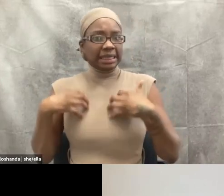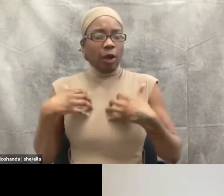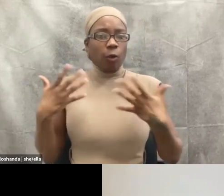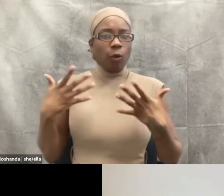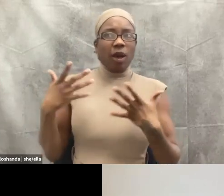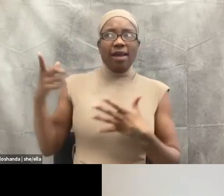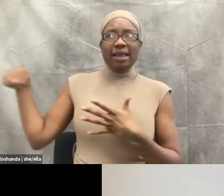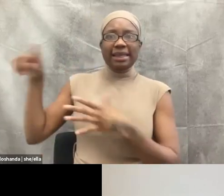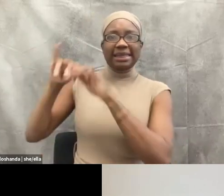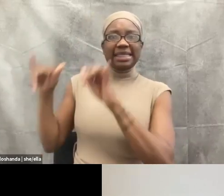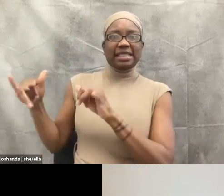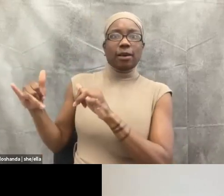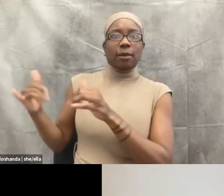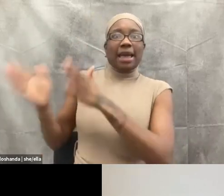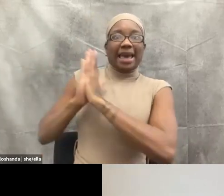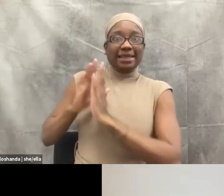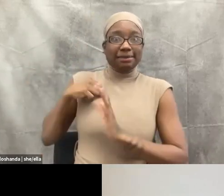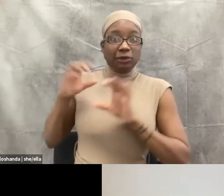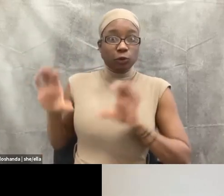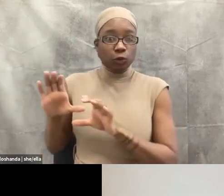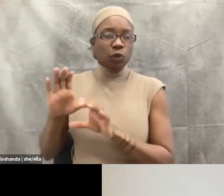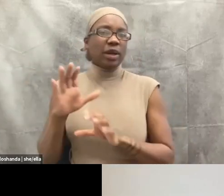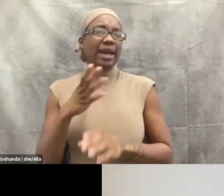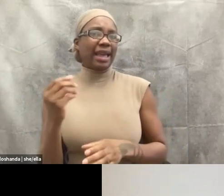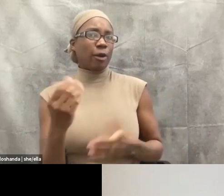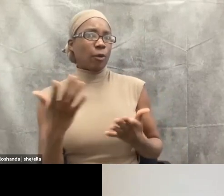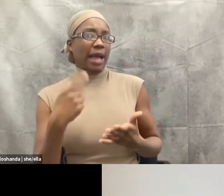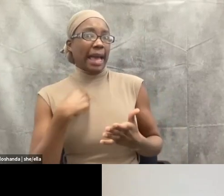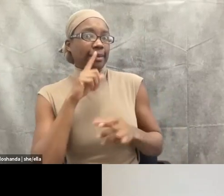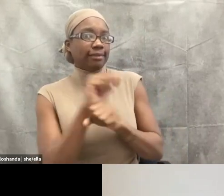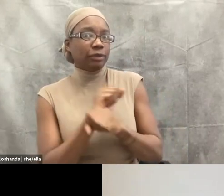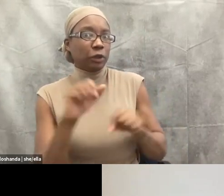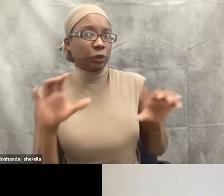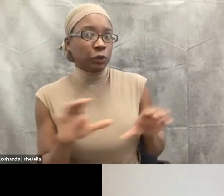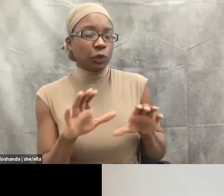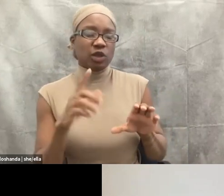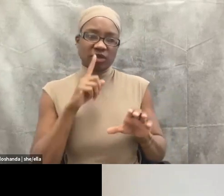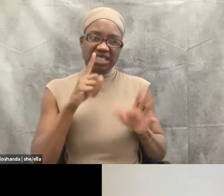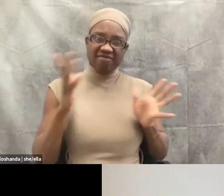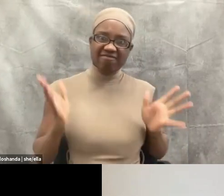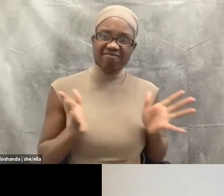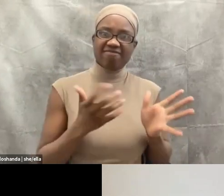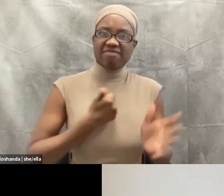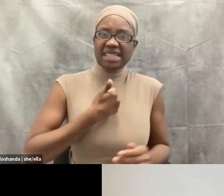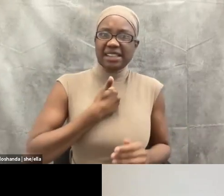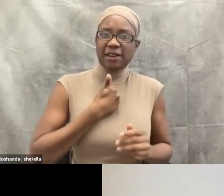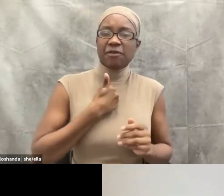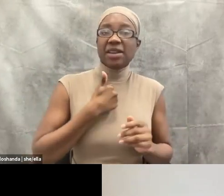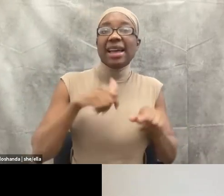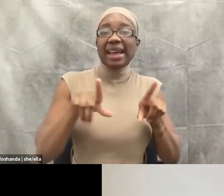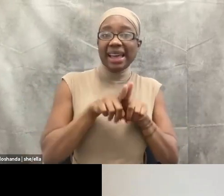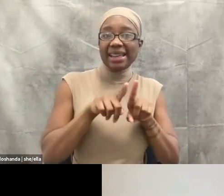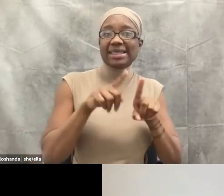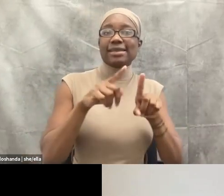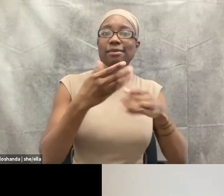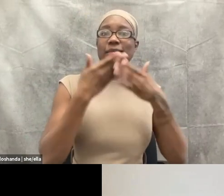against as a public defender within the work that I do within my office, when I'm working with clients who are incarcerated, when I'm working with people